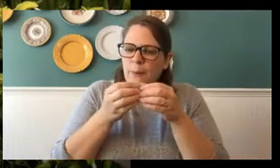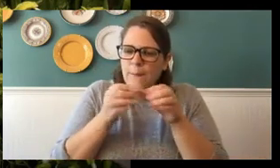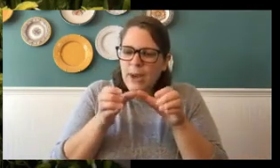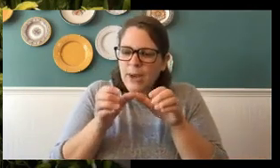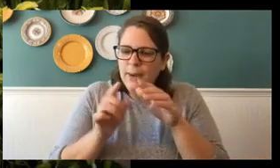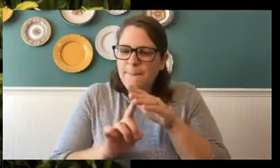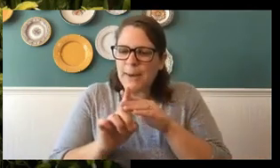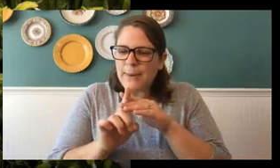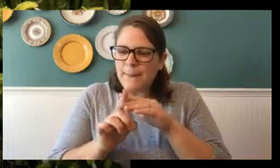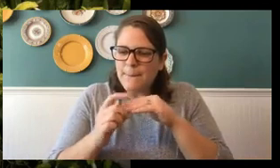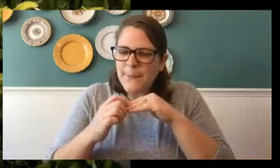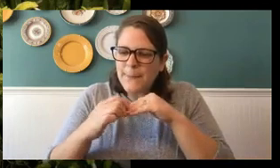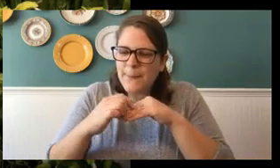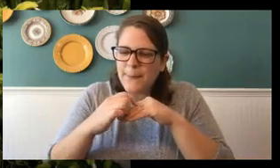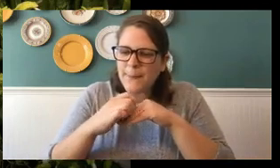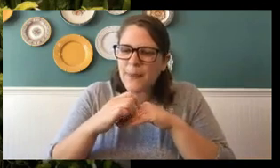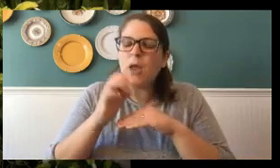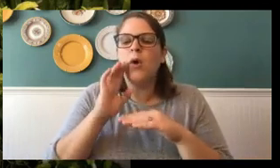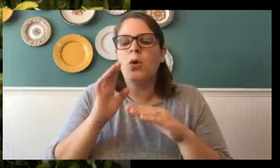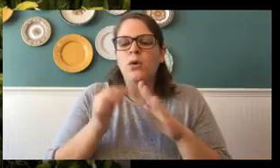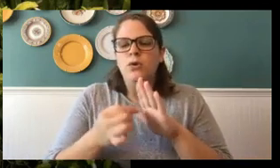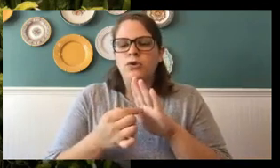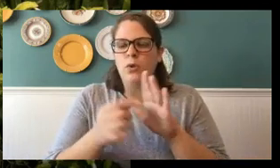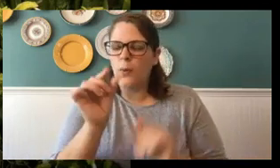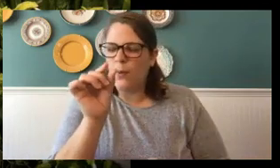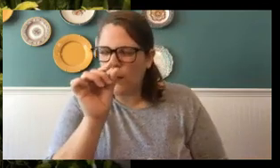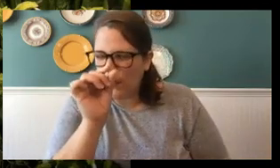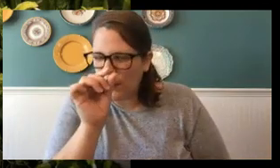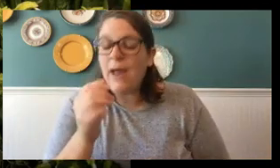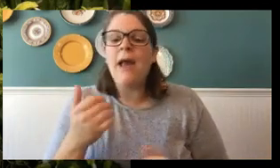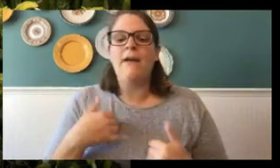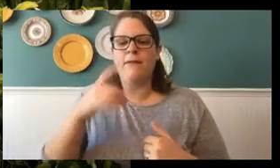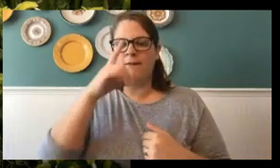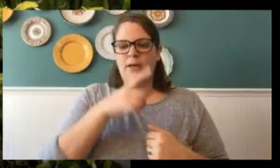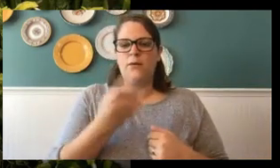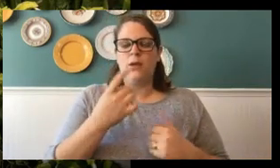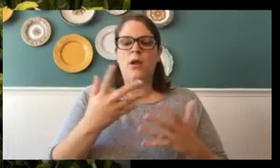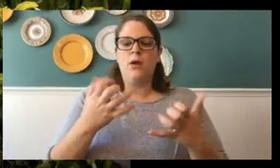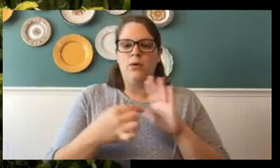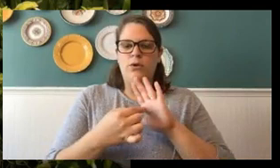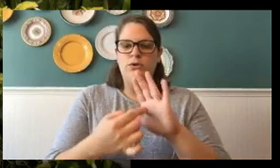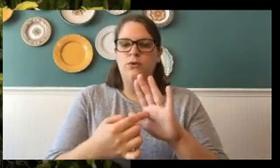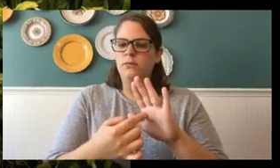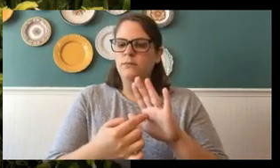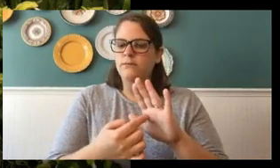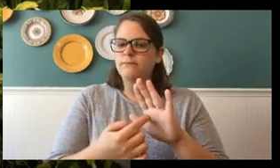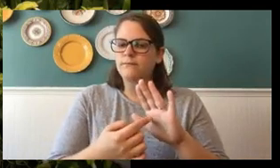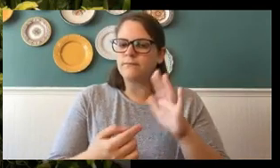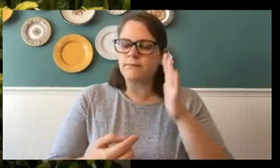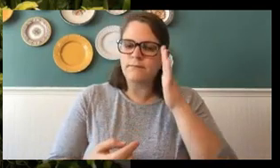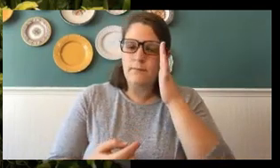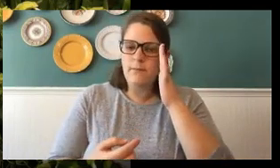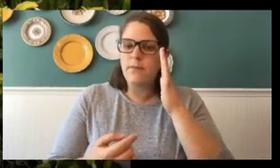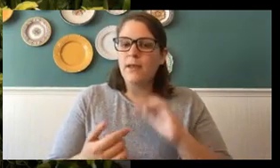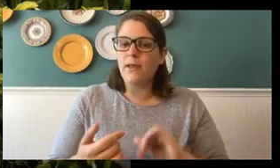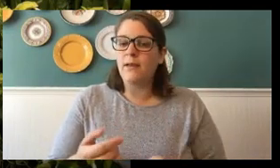tiny. And I've already showed you how tiny the egg is. But I have a fake one over here that I want to show you. And the